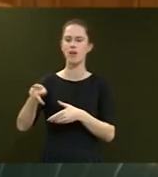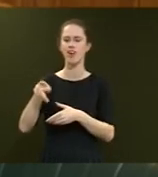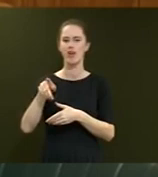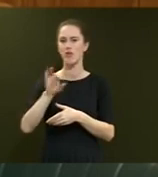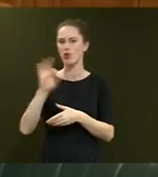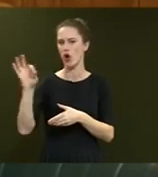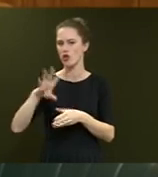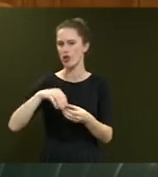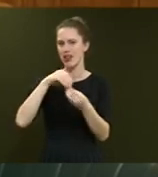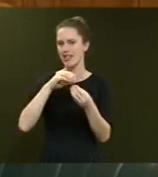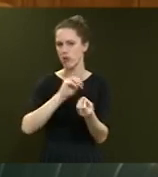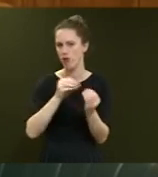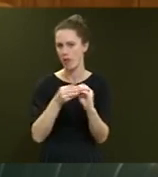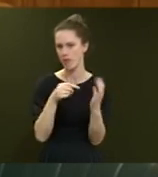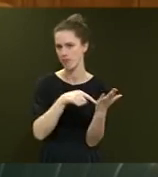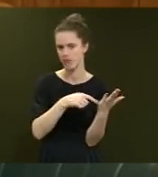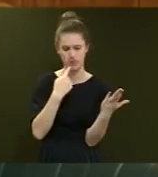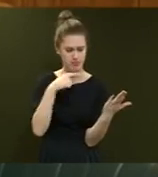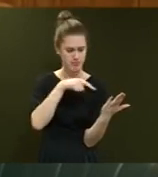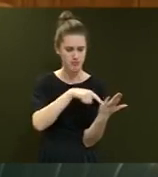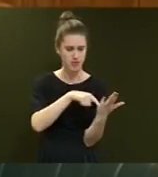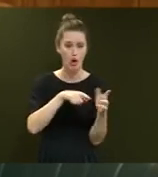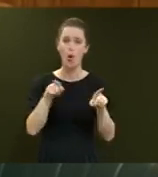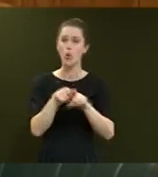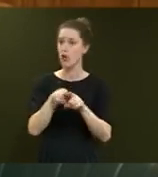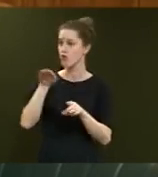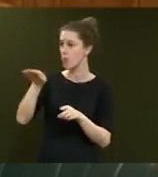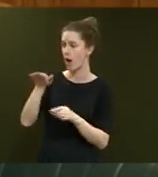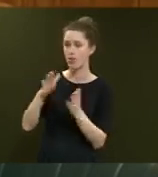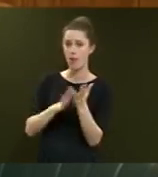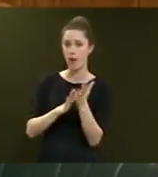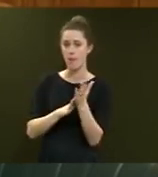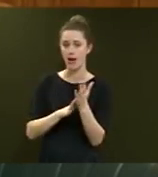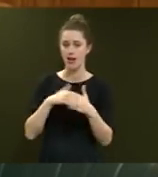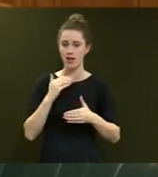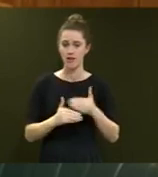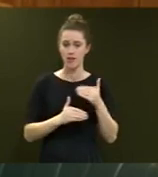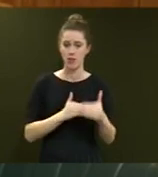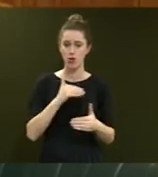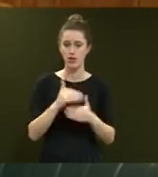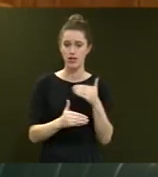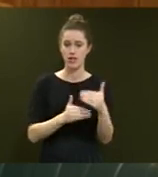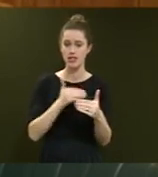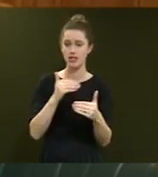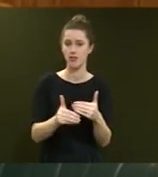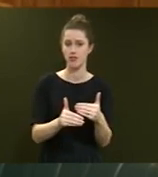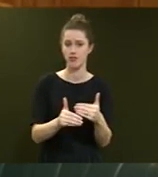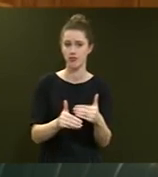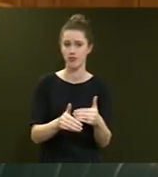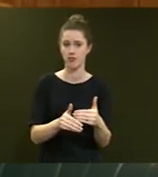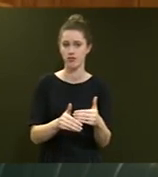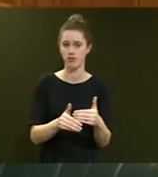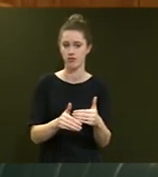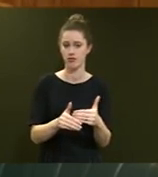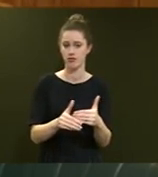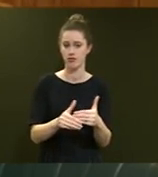usually create any problem. And can I also remind the Member that the process by which